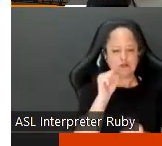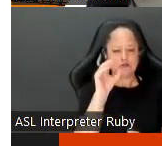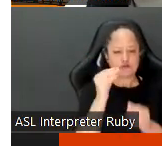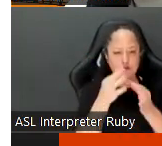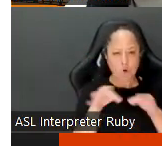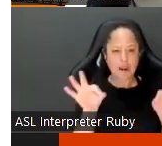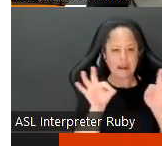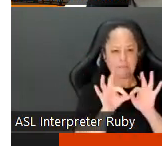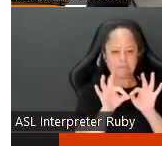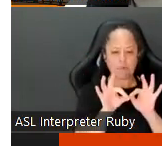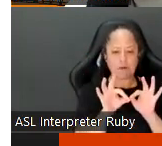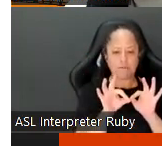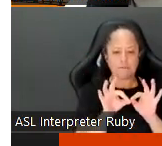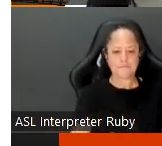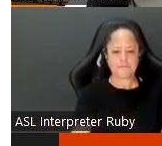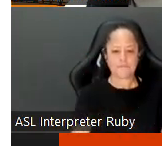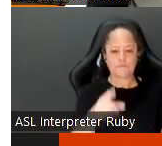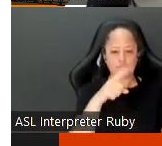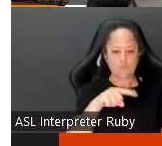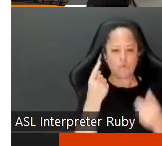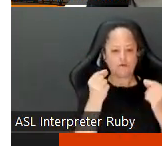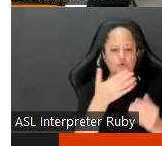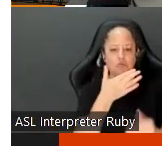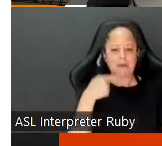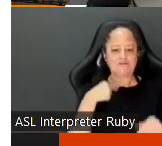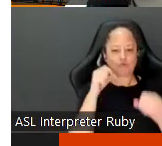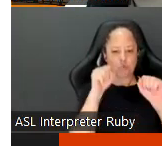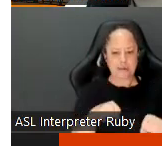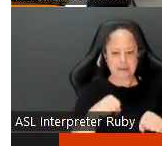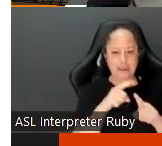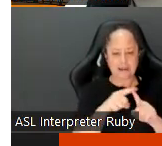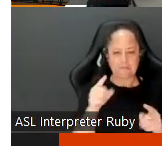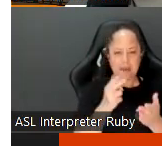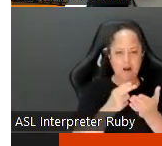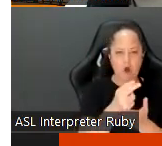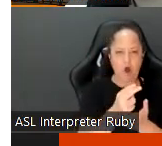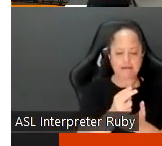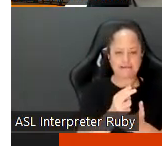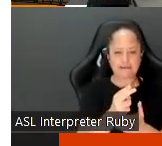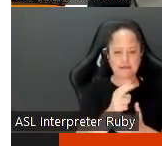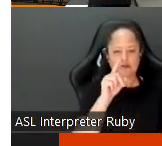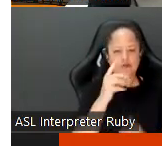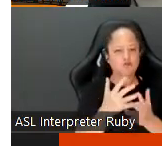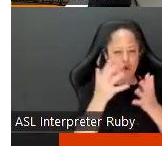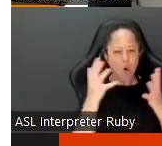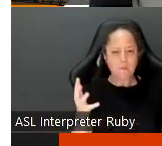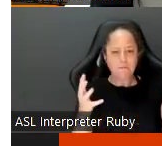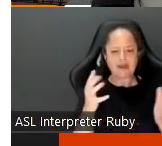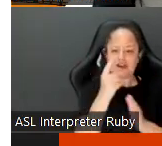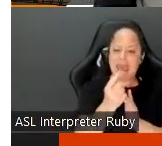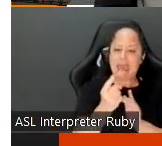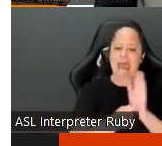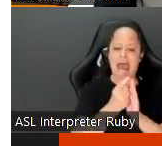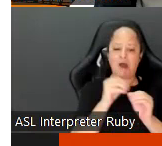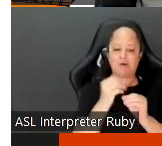i mean you know we we all do the best we can but quite frankly there's only there's only so much so many hours in the